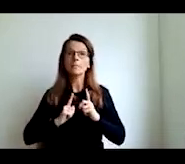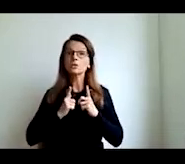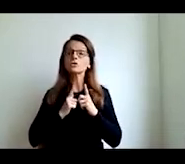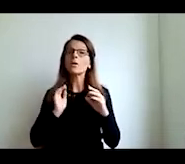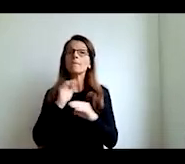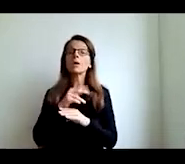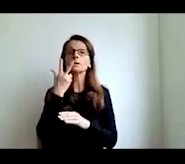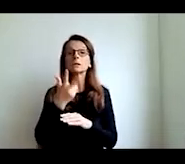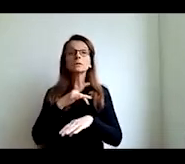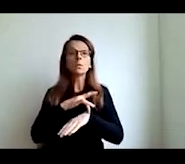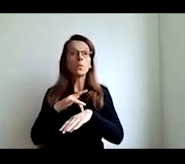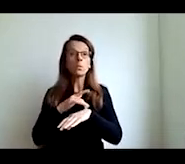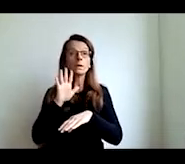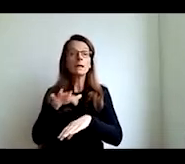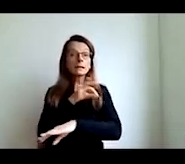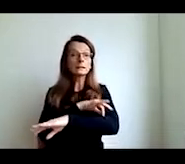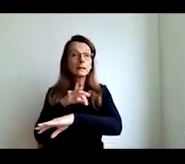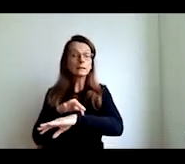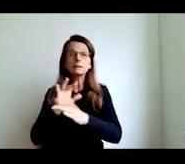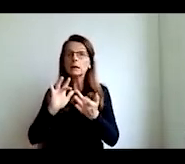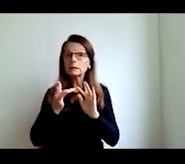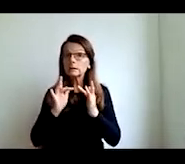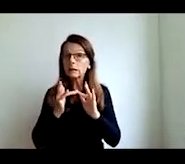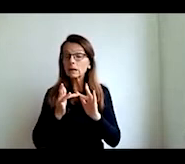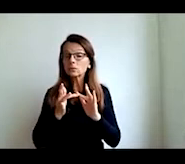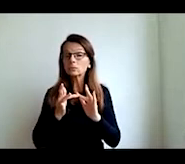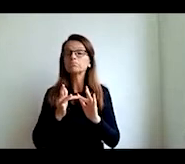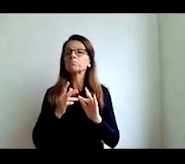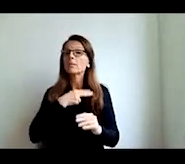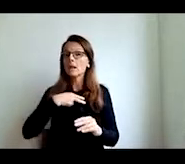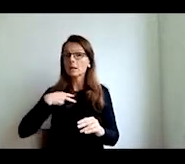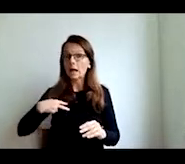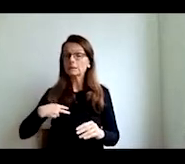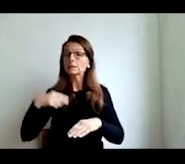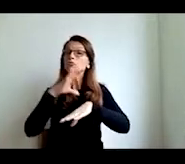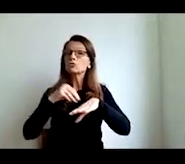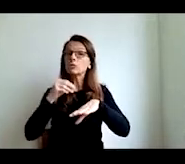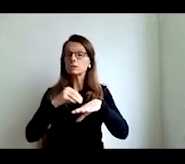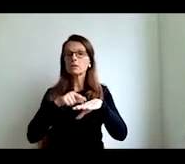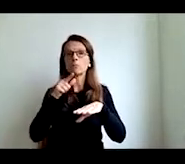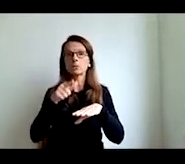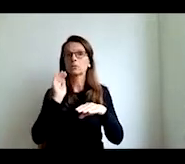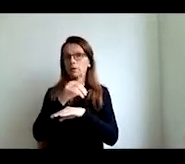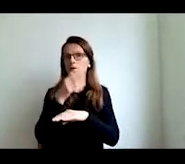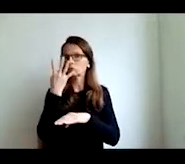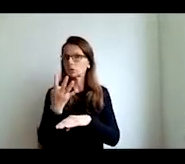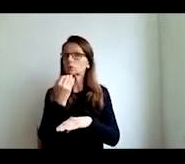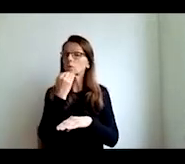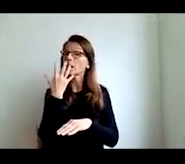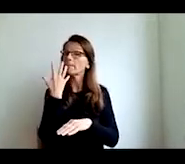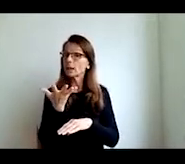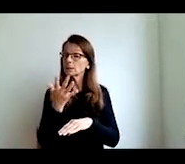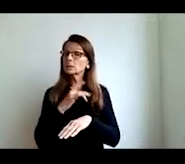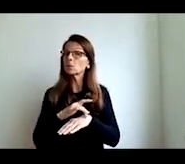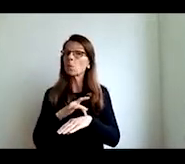week on the internet in a countries like denmark and sweden it's over 40 hours close to 50 hours the digital world has